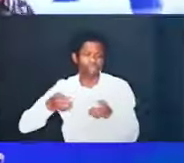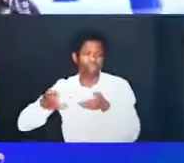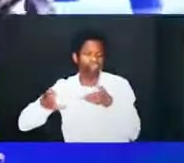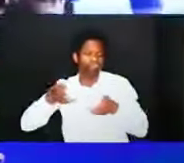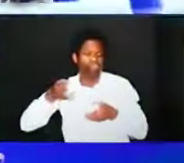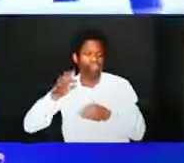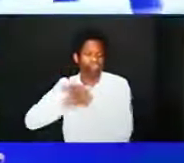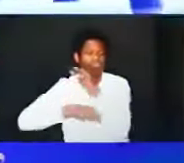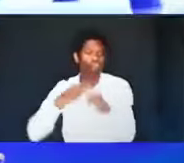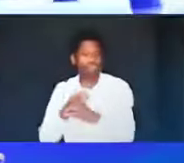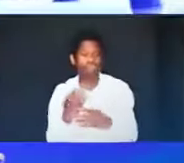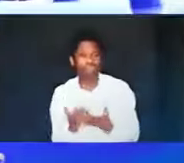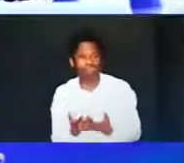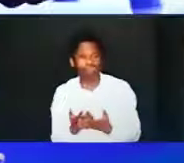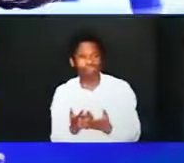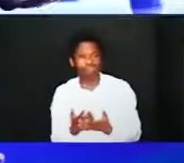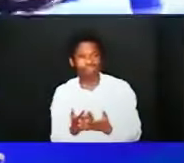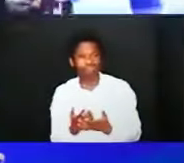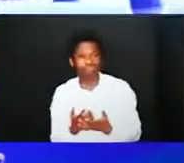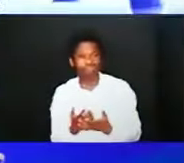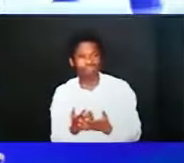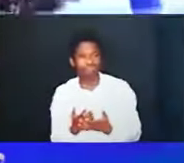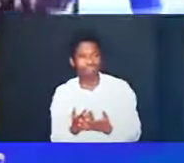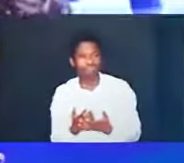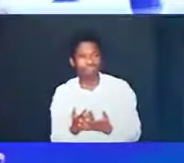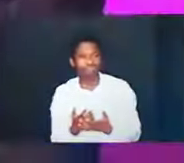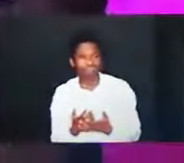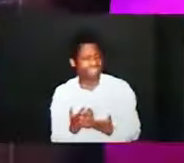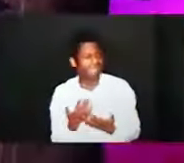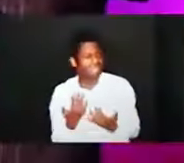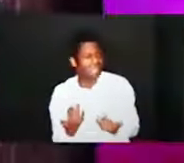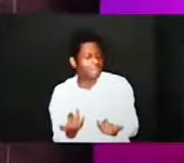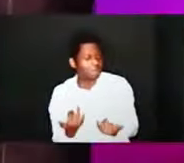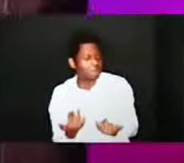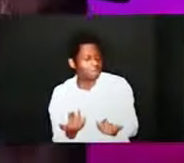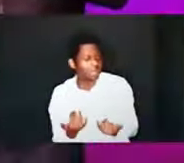far has he been seated and where are we also seated